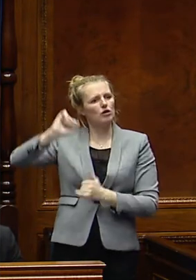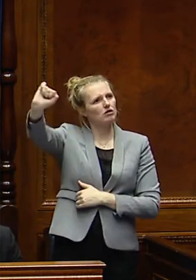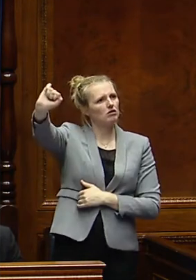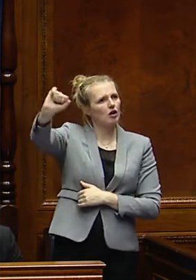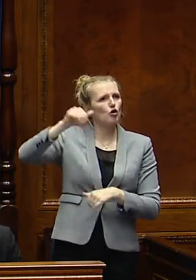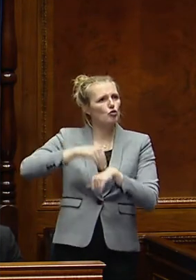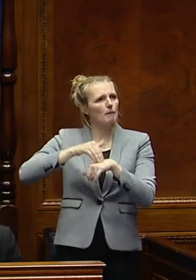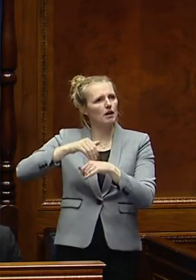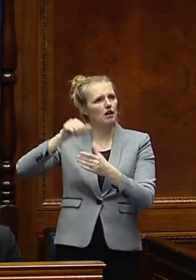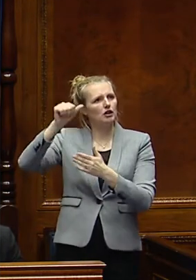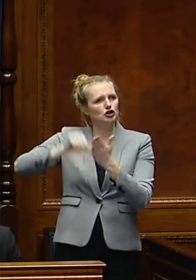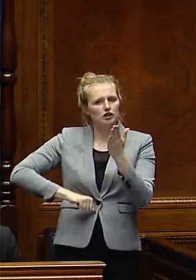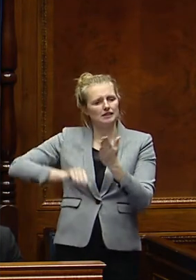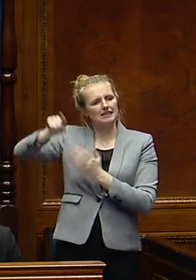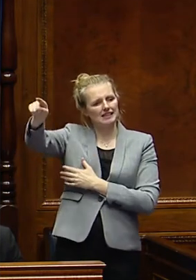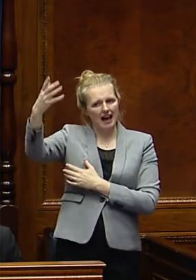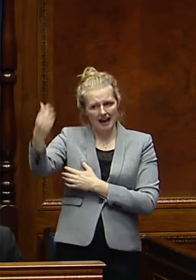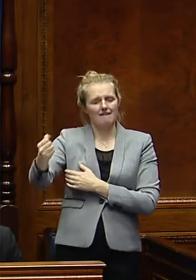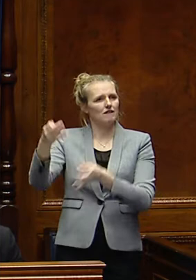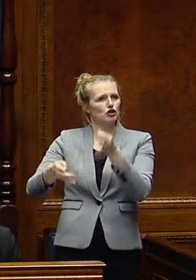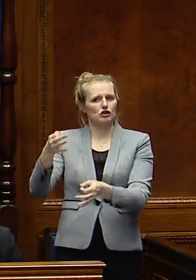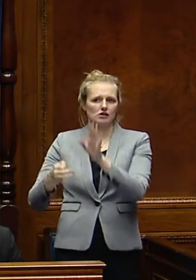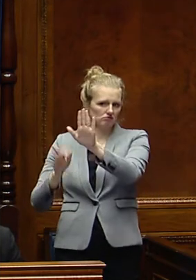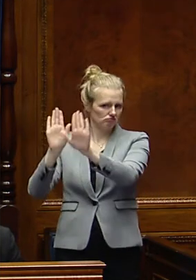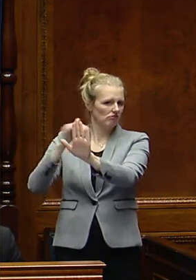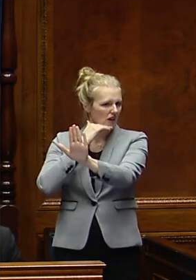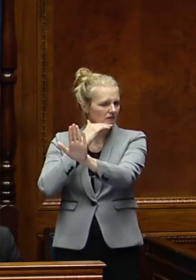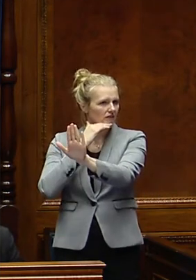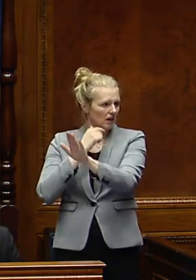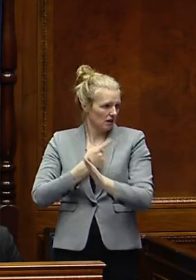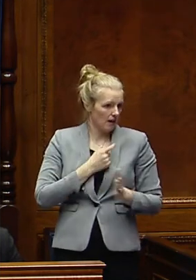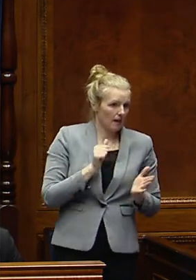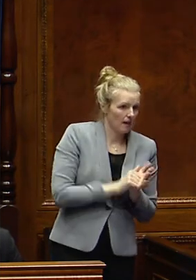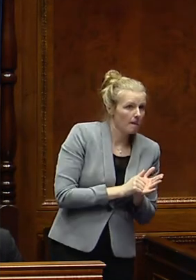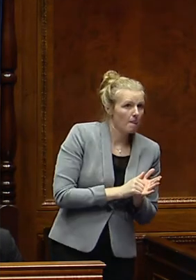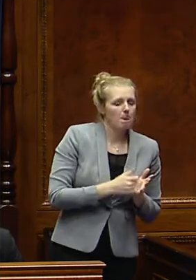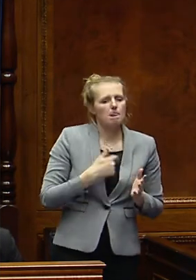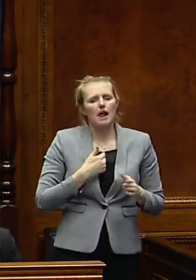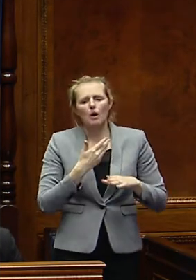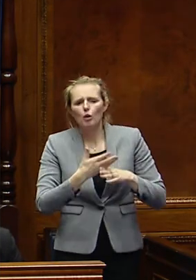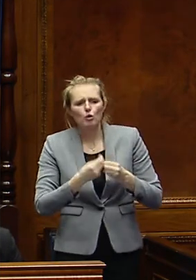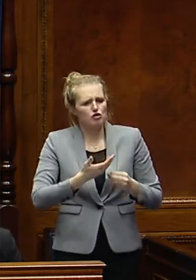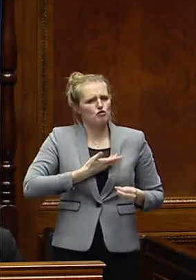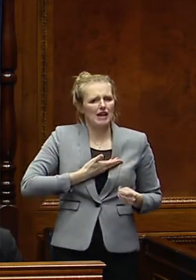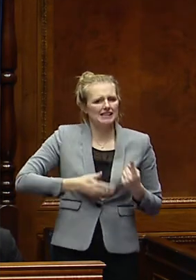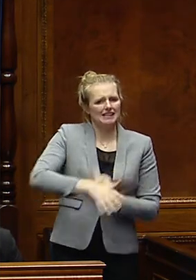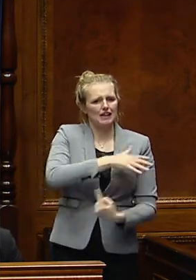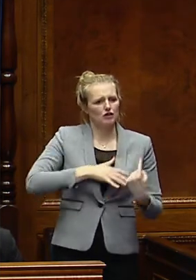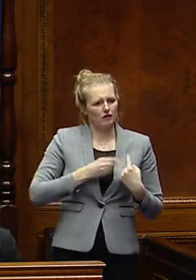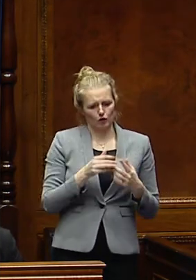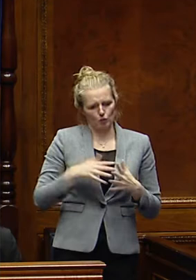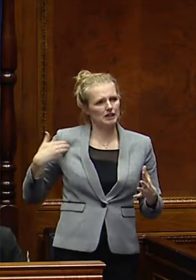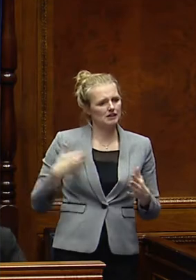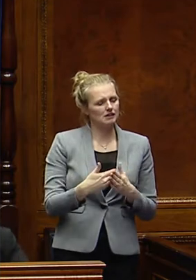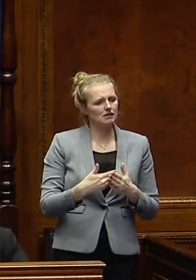criminal justice system, and I feel that that's where it should rest. When I have been engaging with the rights sector over the last couple of weeks,